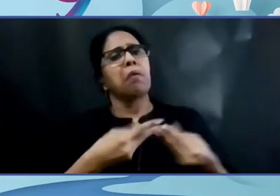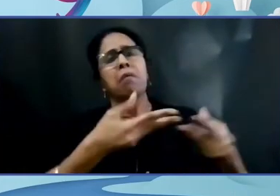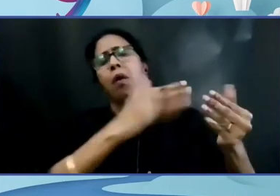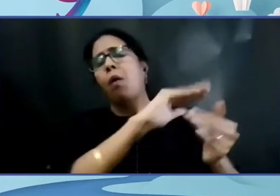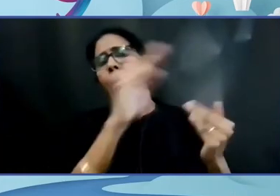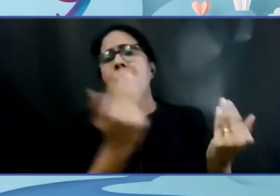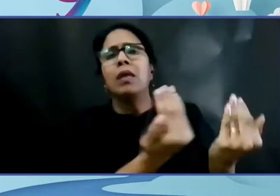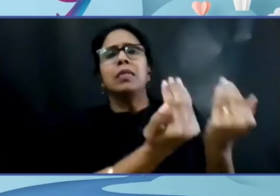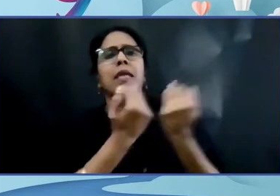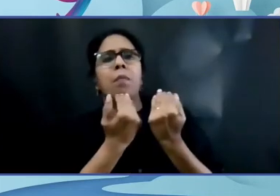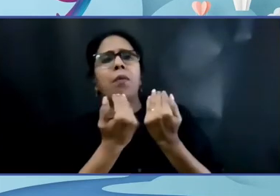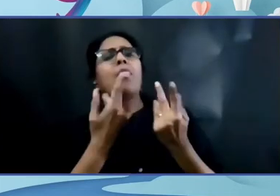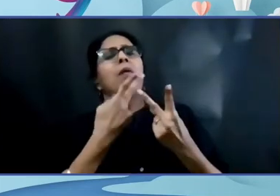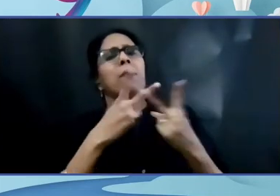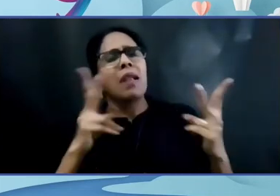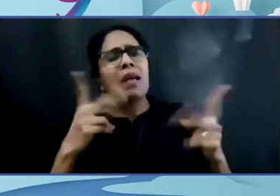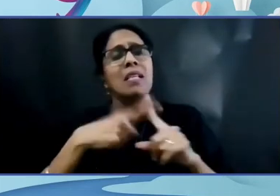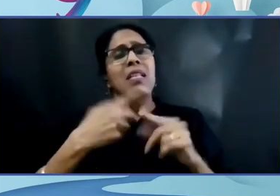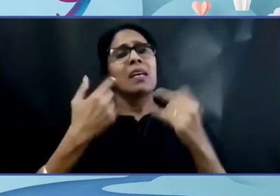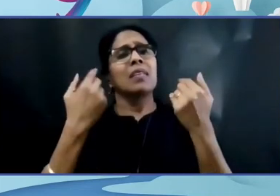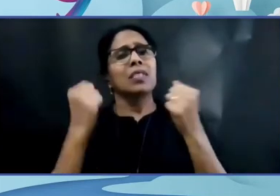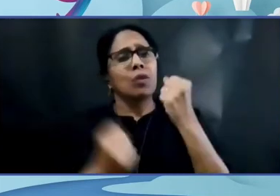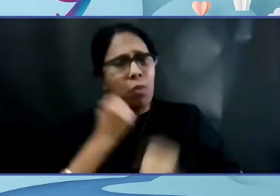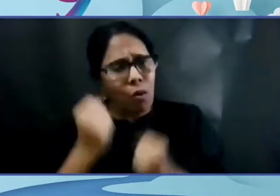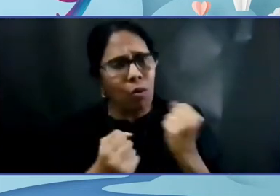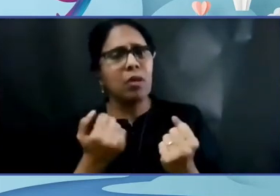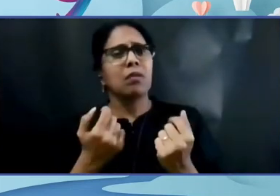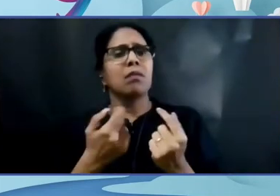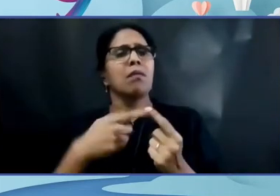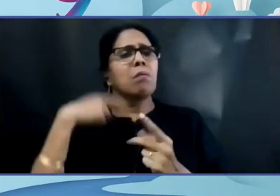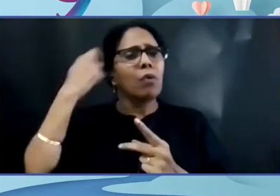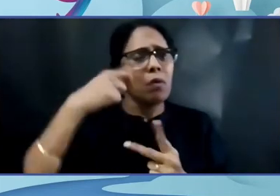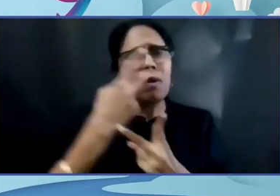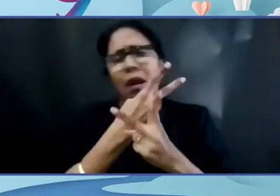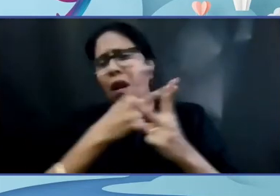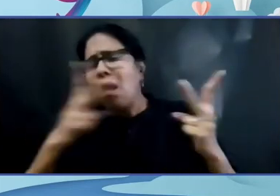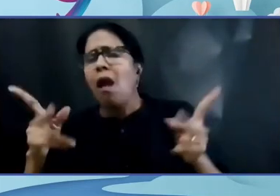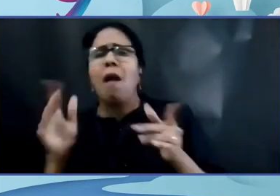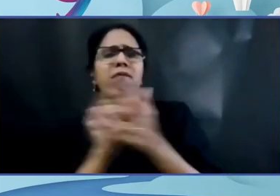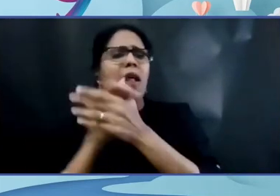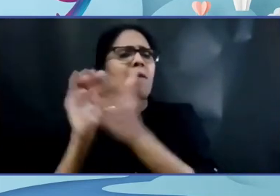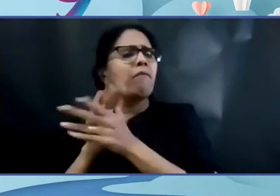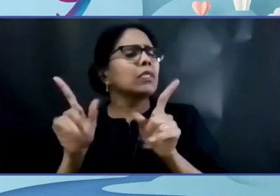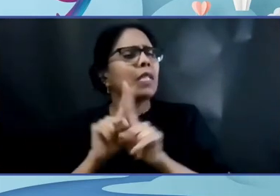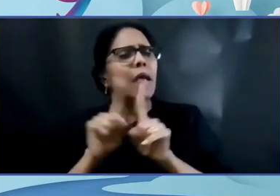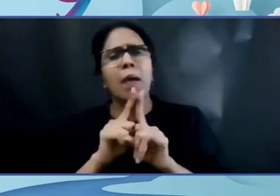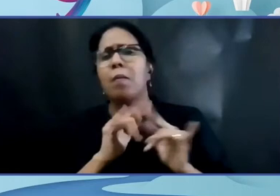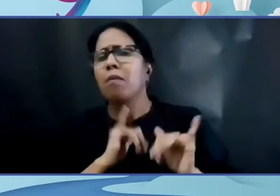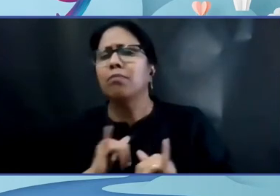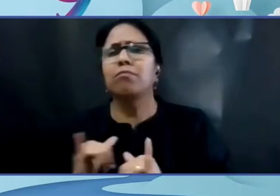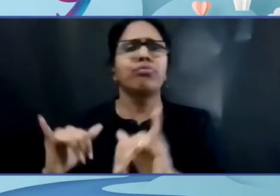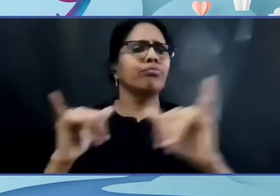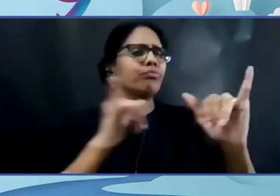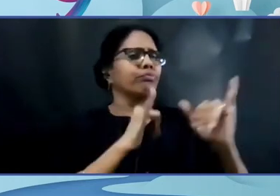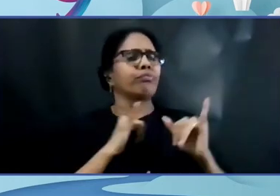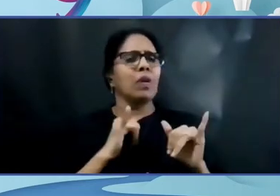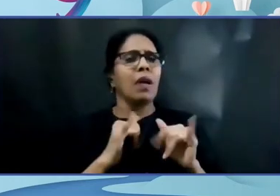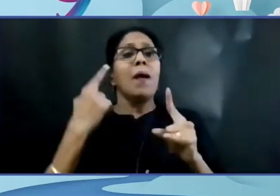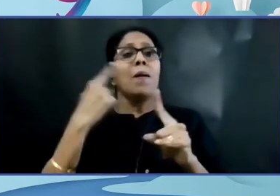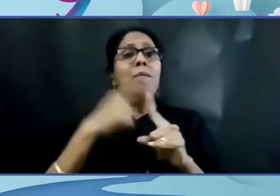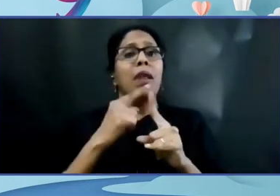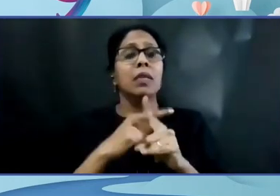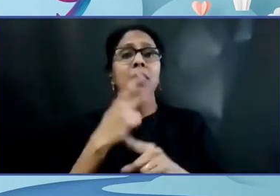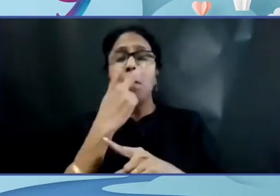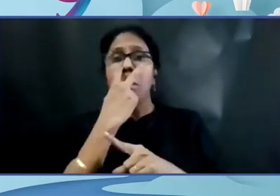activities like sports, theatre, etc., just like my friends. We also play blind cricket